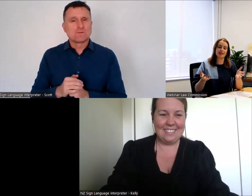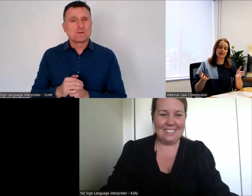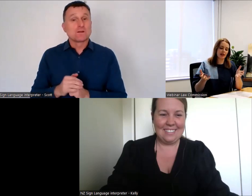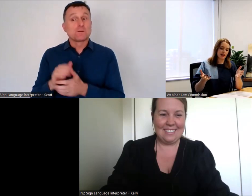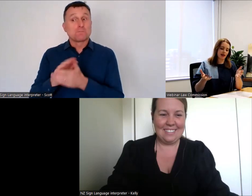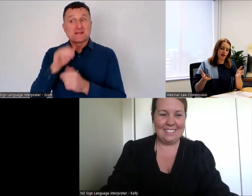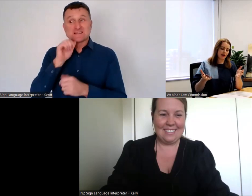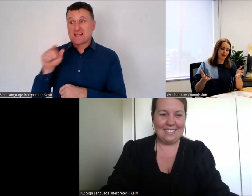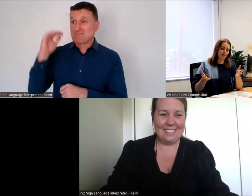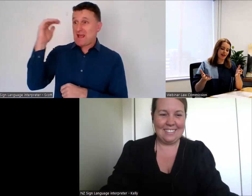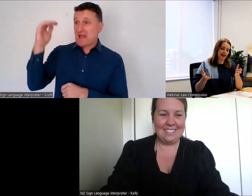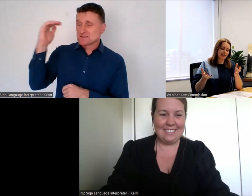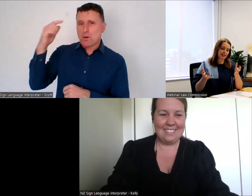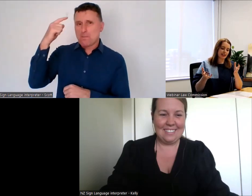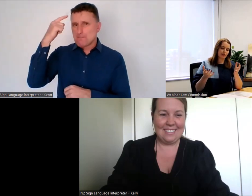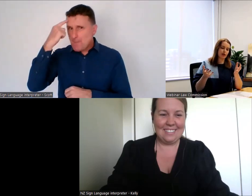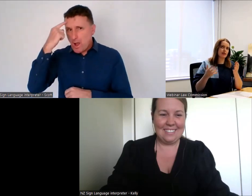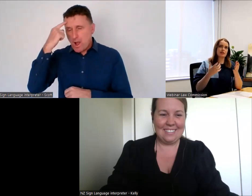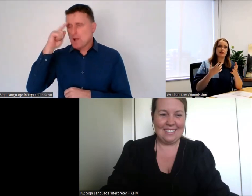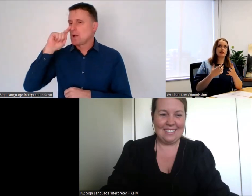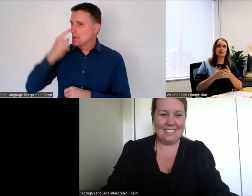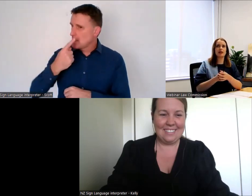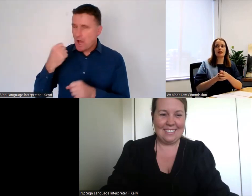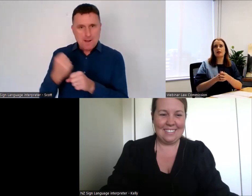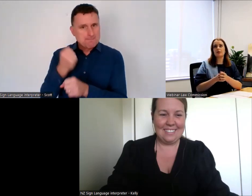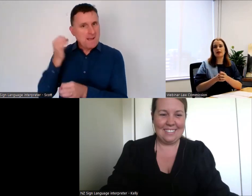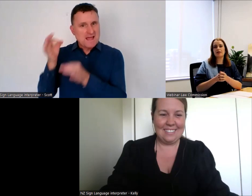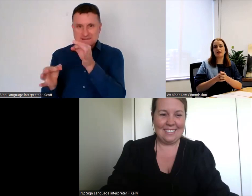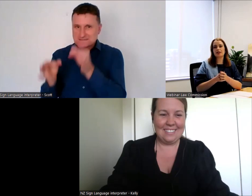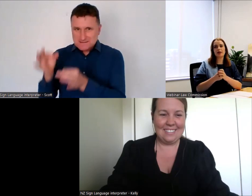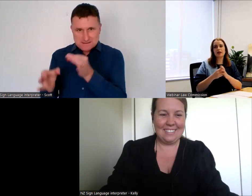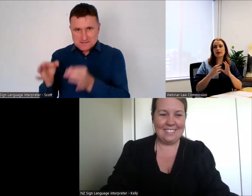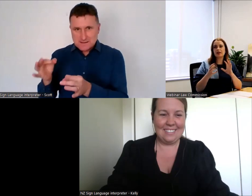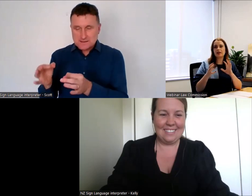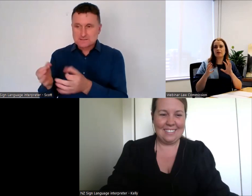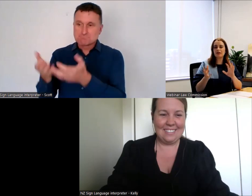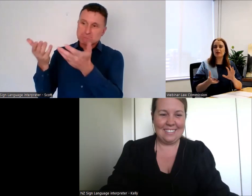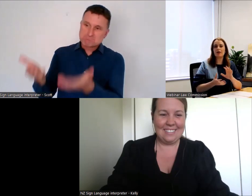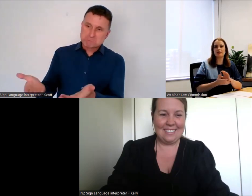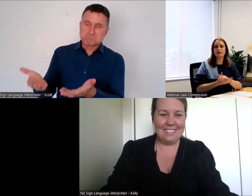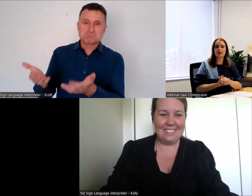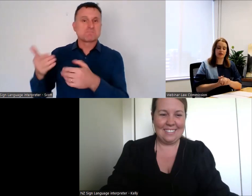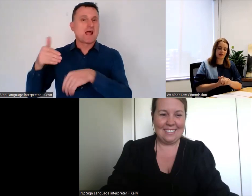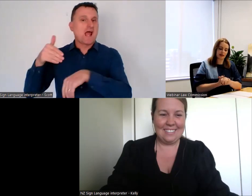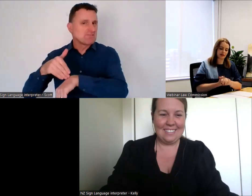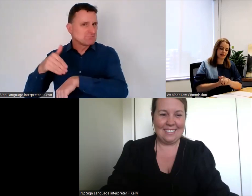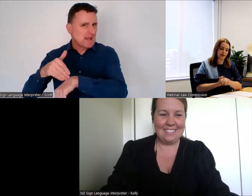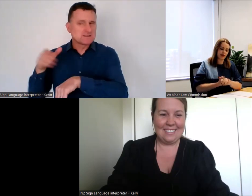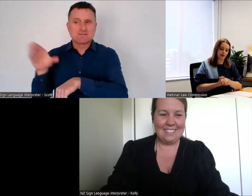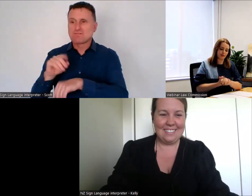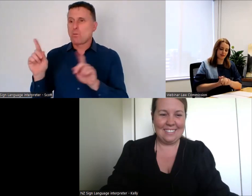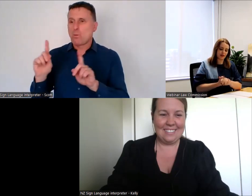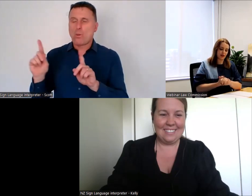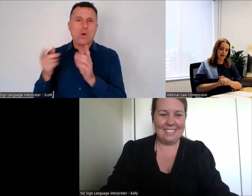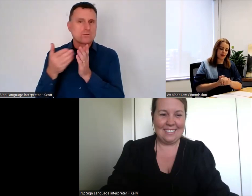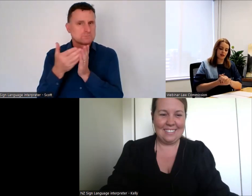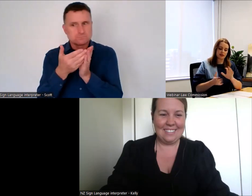is affected. And a person's decision making can be affected by a really wide range of things.